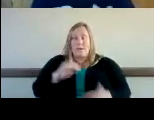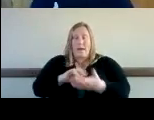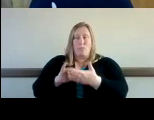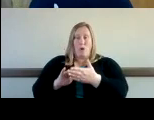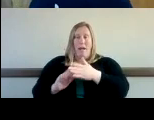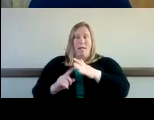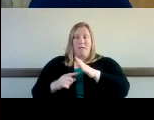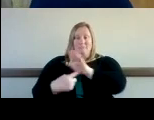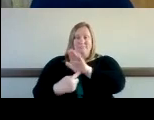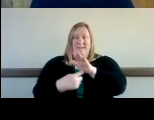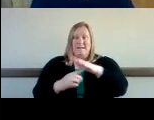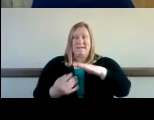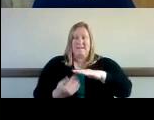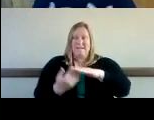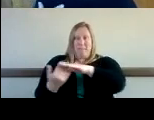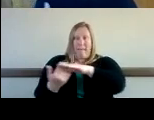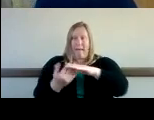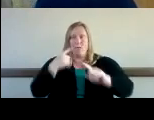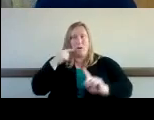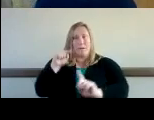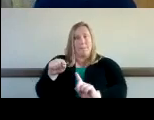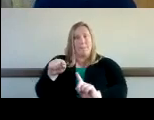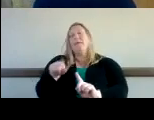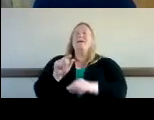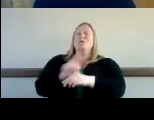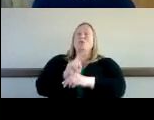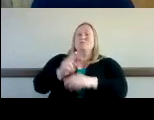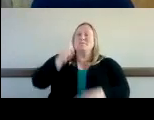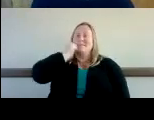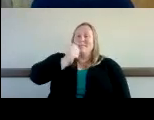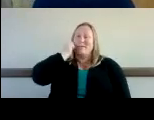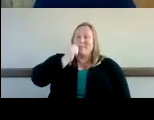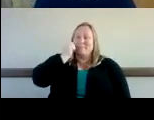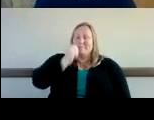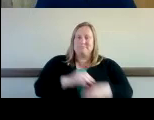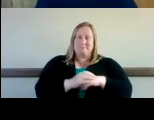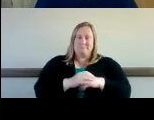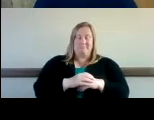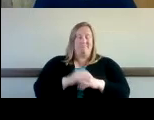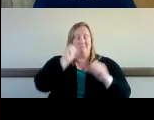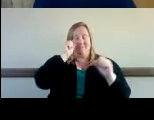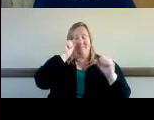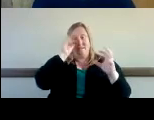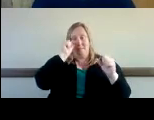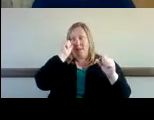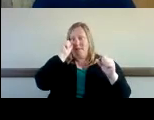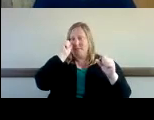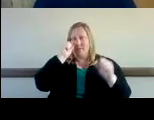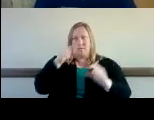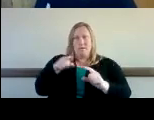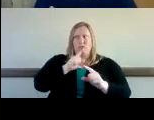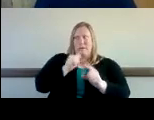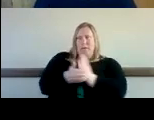um currently he uses it on a daily basis uh it's quite amazing how well he